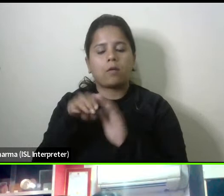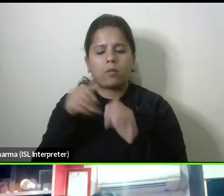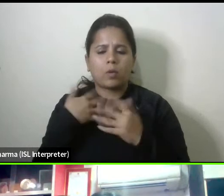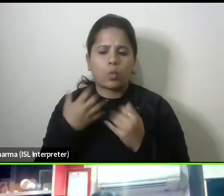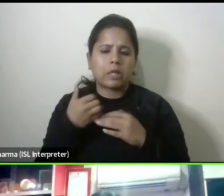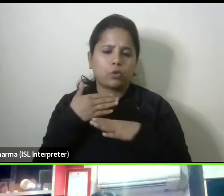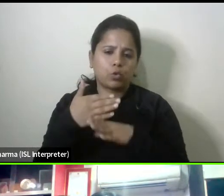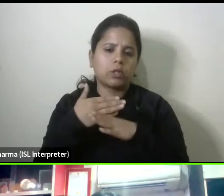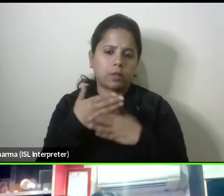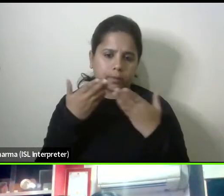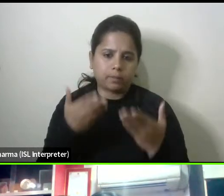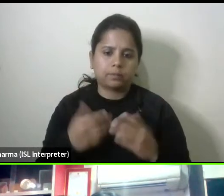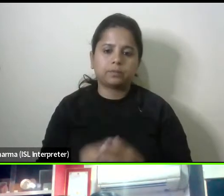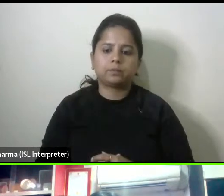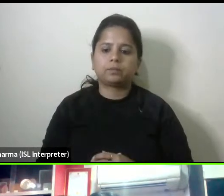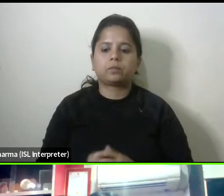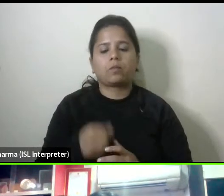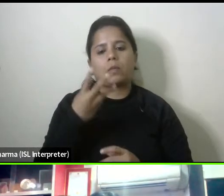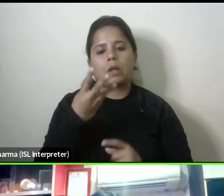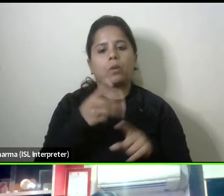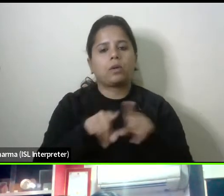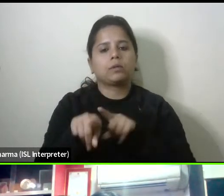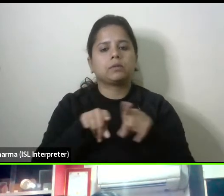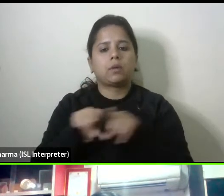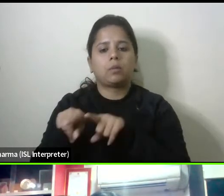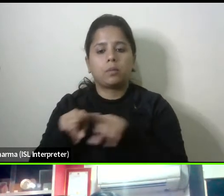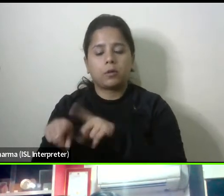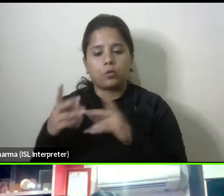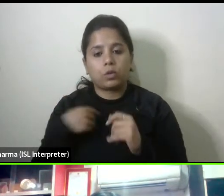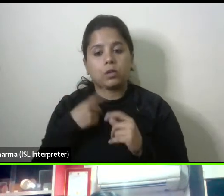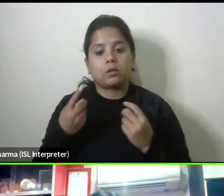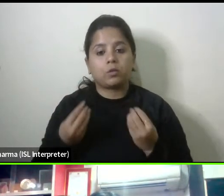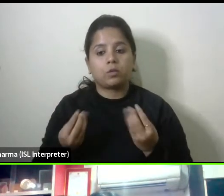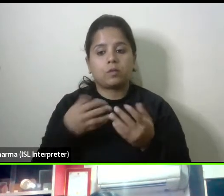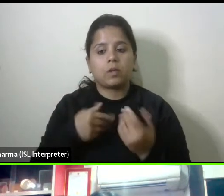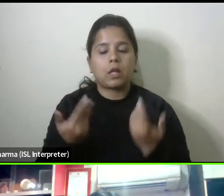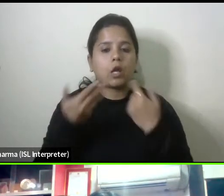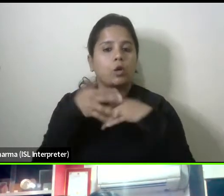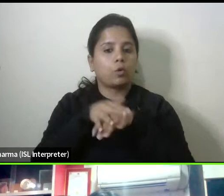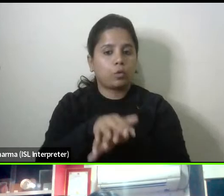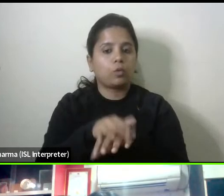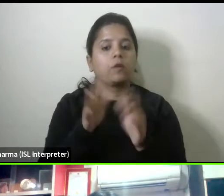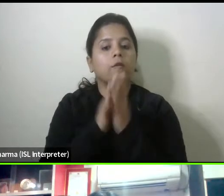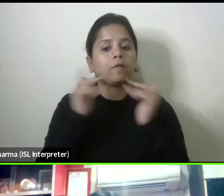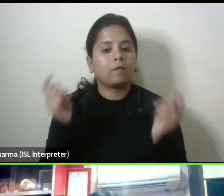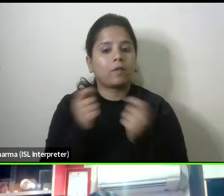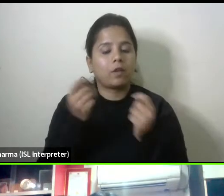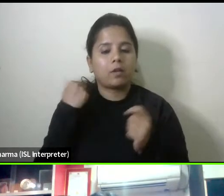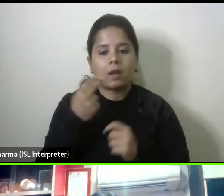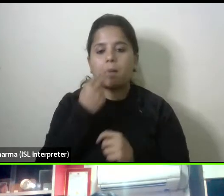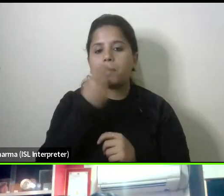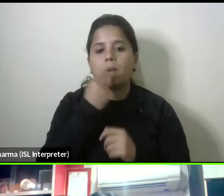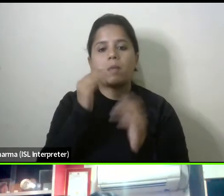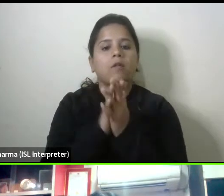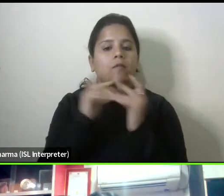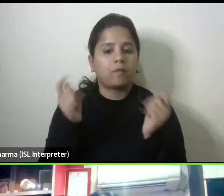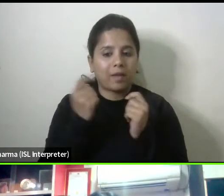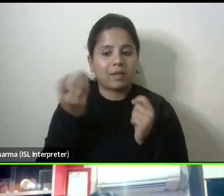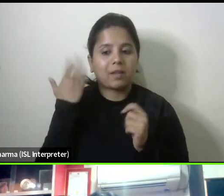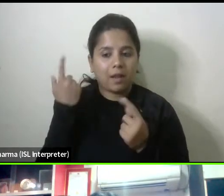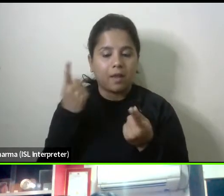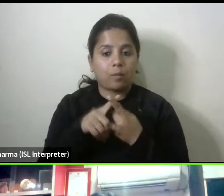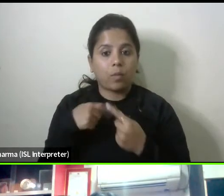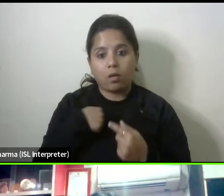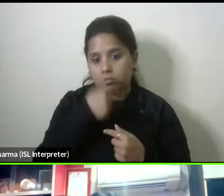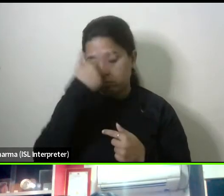um uh three examples one i would like to start with the inclusive uh fest that happened at purple fest and we were really fortunate